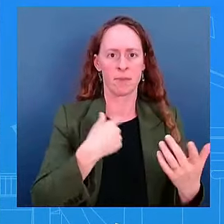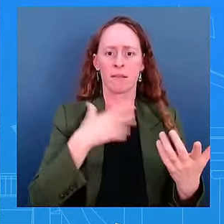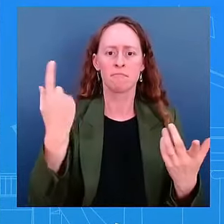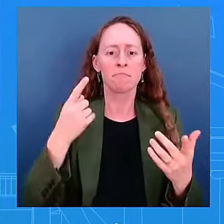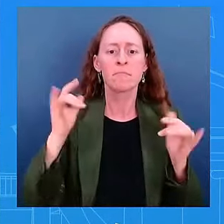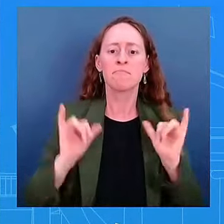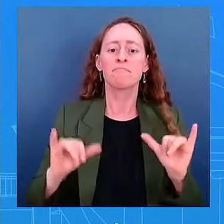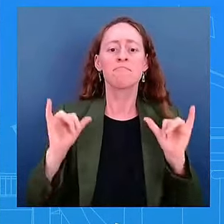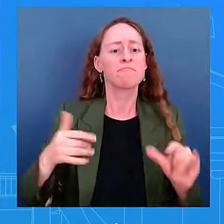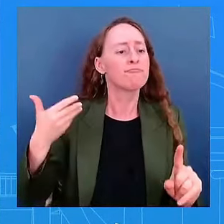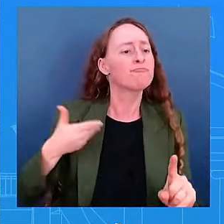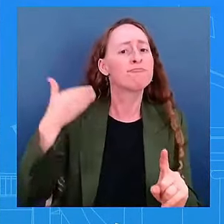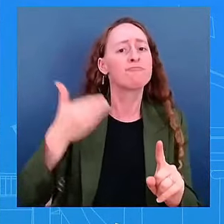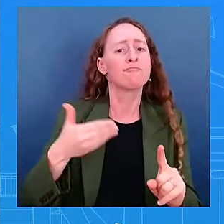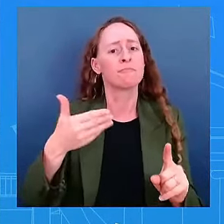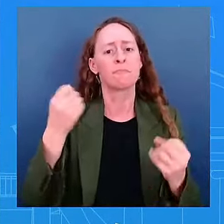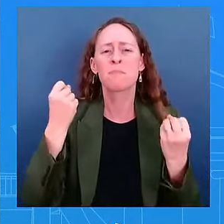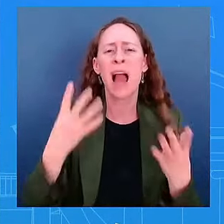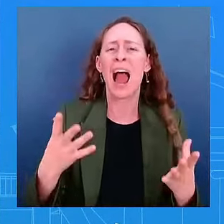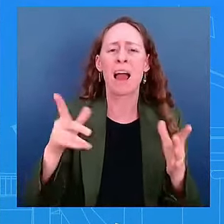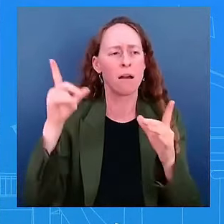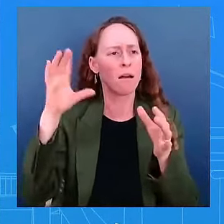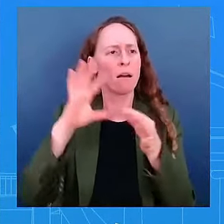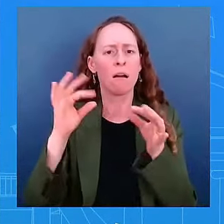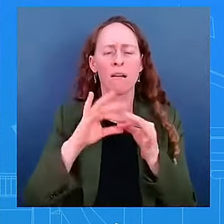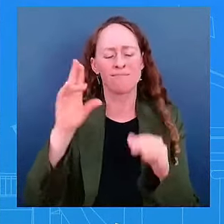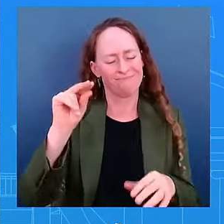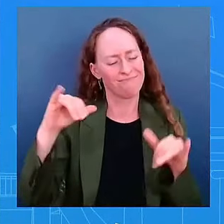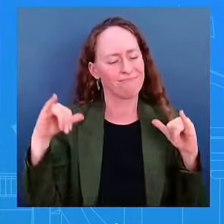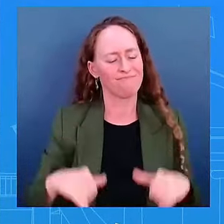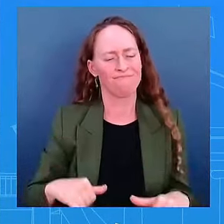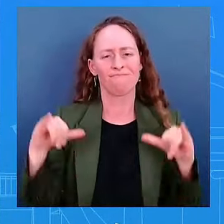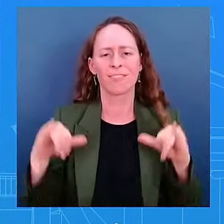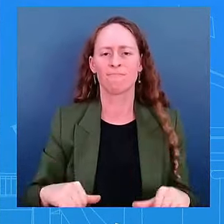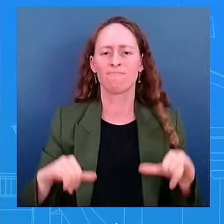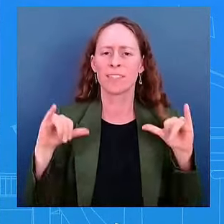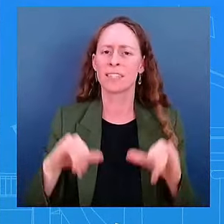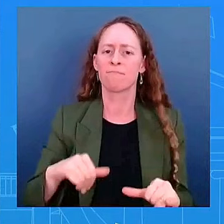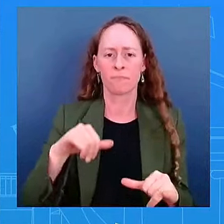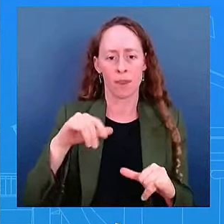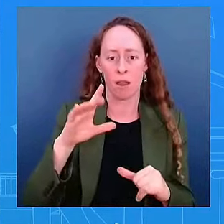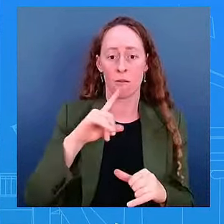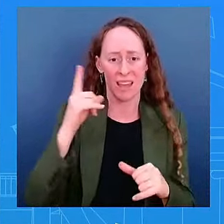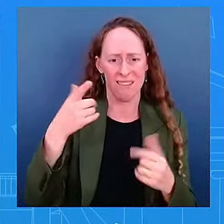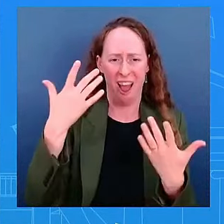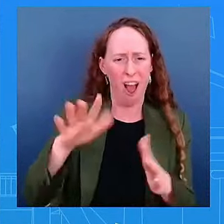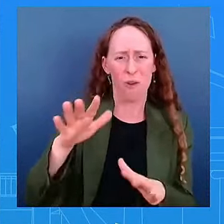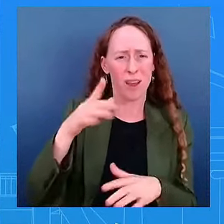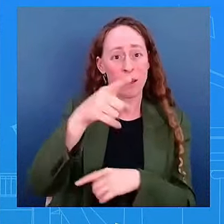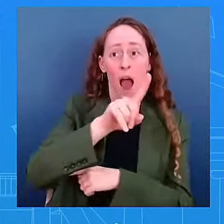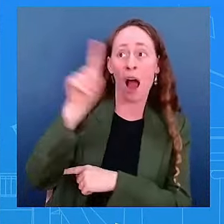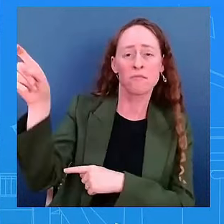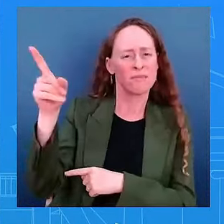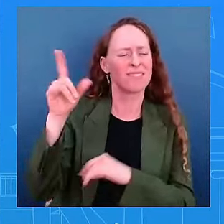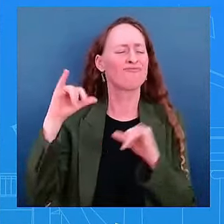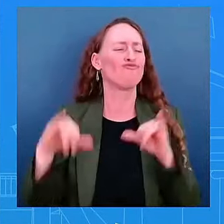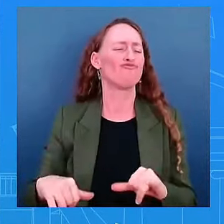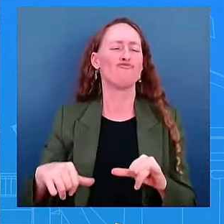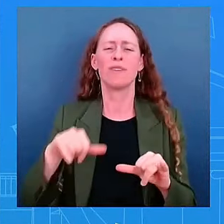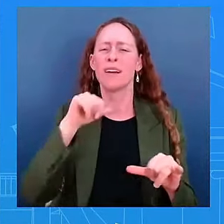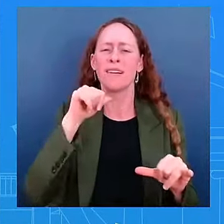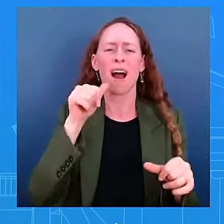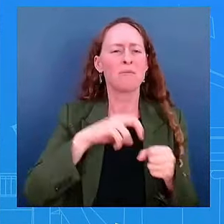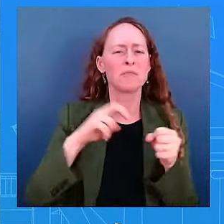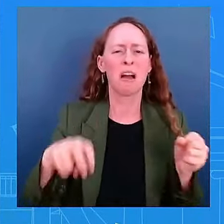said he's in it. So you heard directly from him multiple times after the debate. You know? The president,